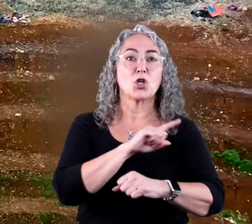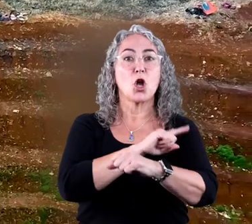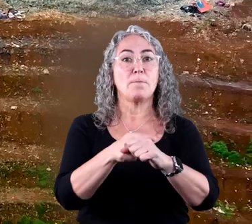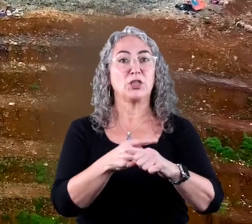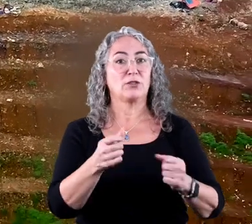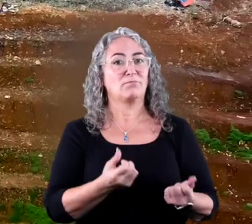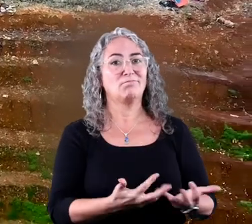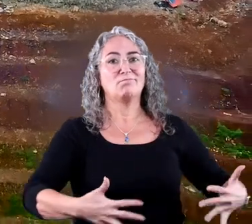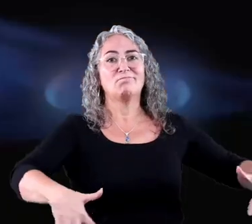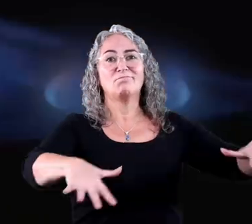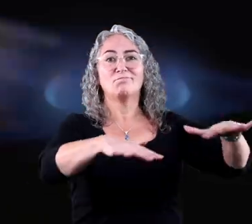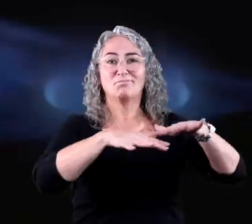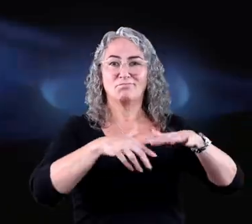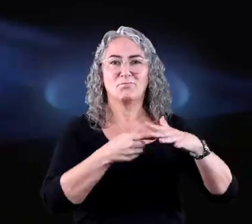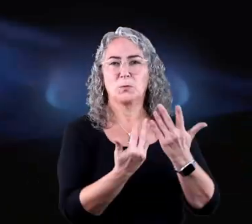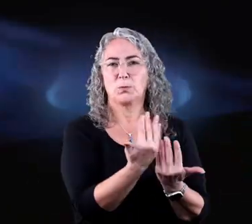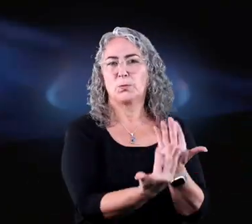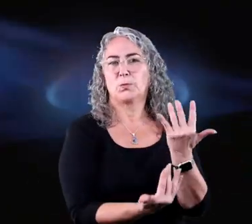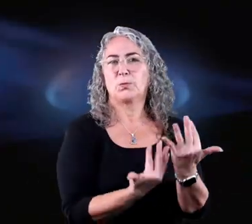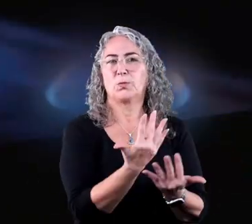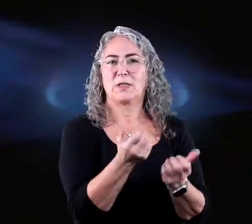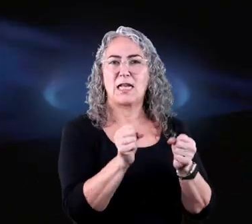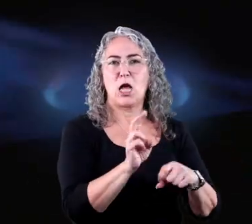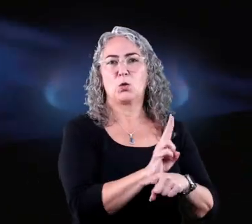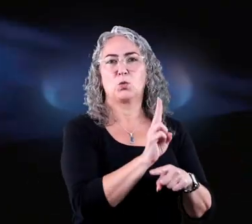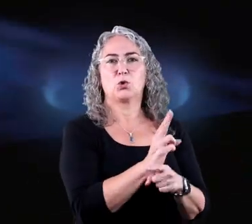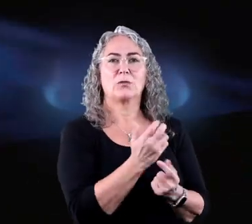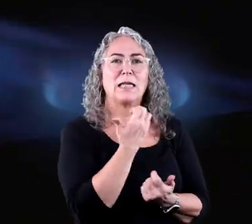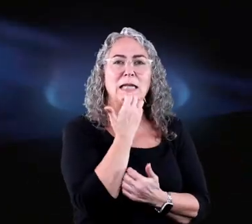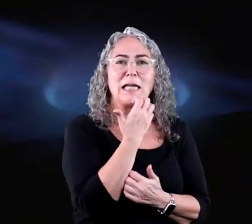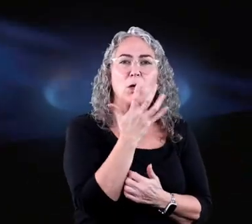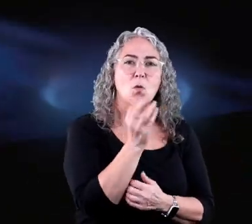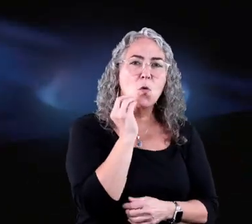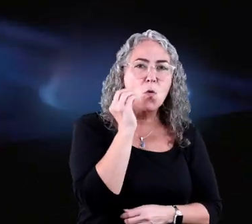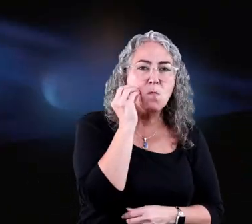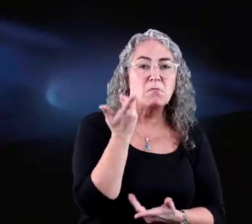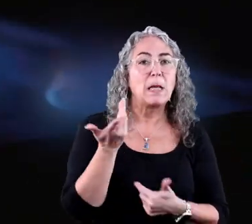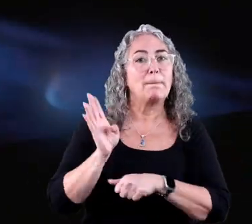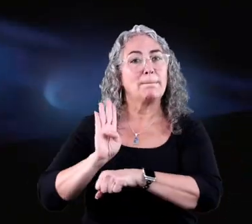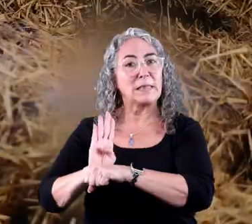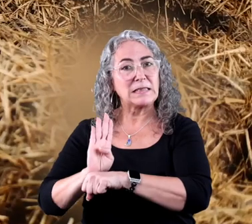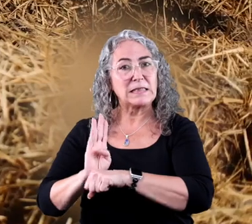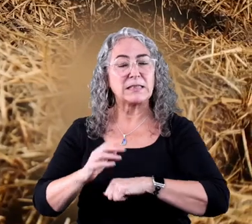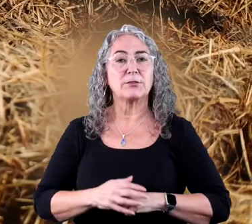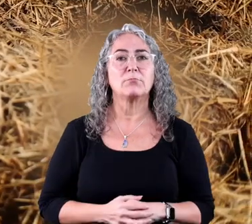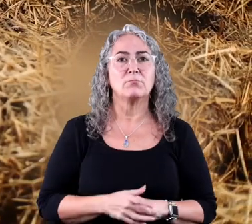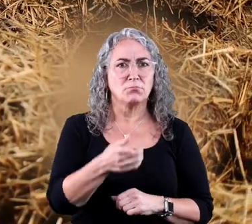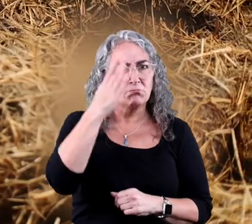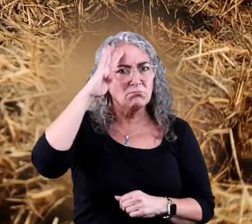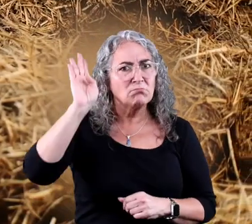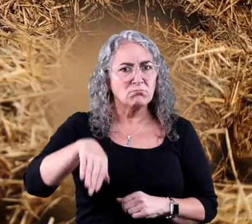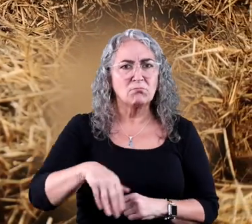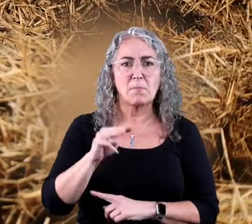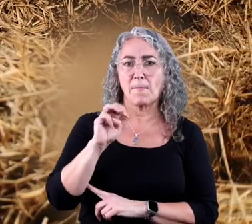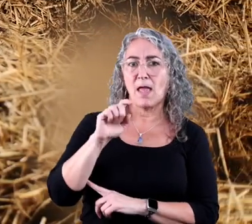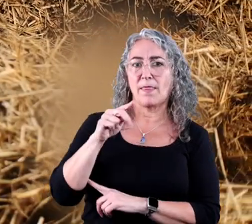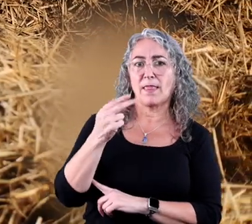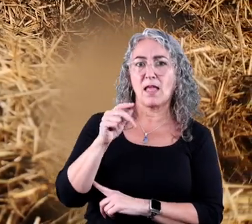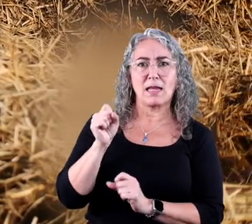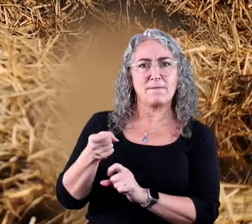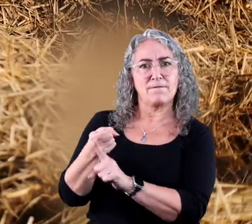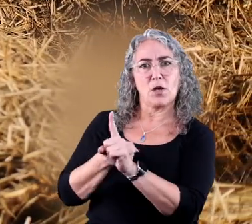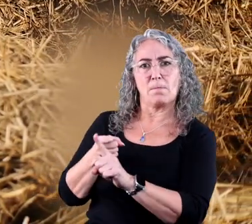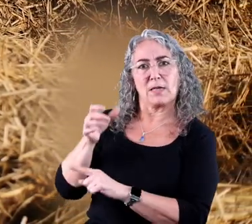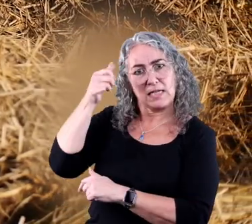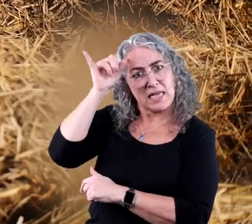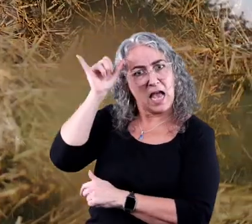begins to rot. The methane gas can be used to heat homes and businesses. And did you know that methane gas